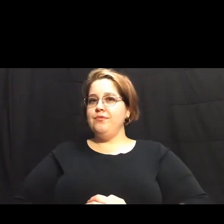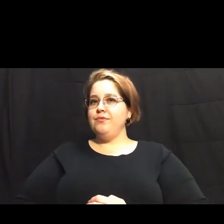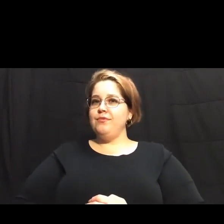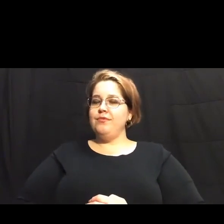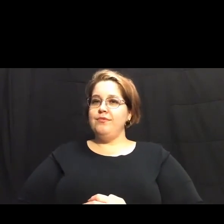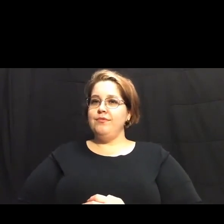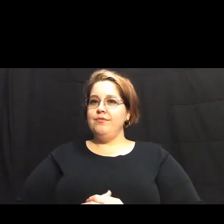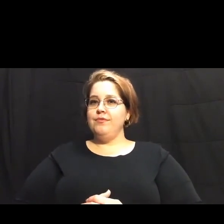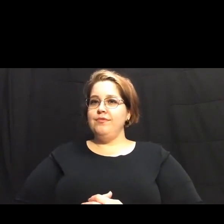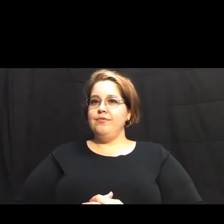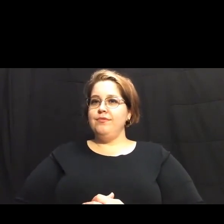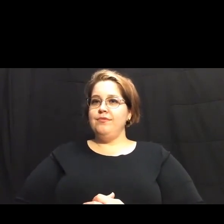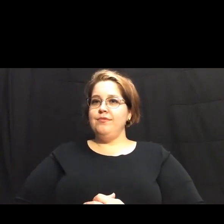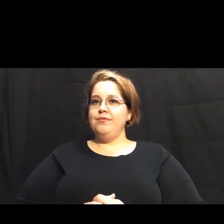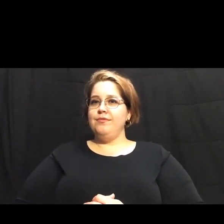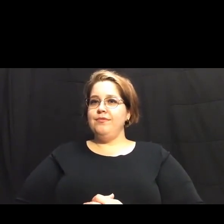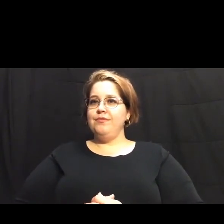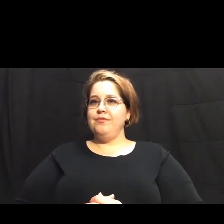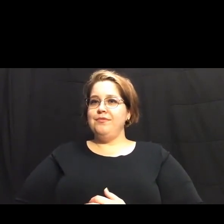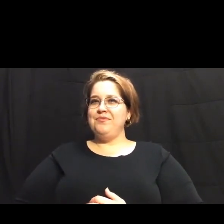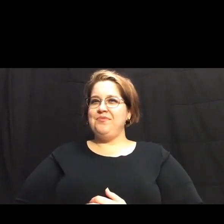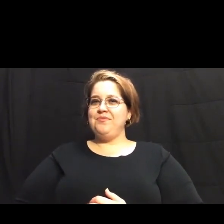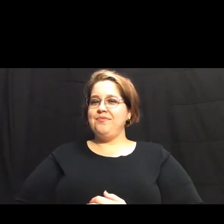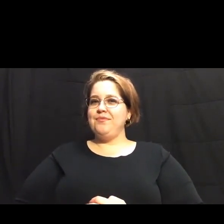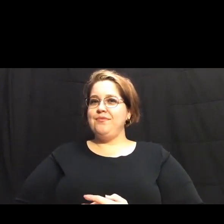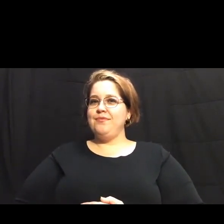one moment charlotte and all right ready